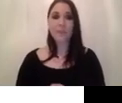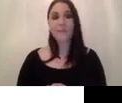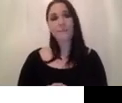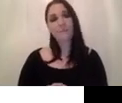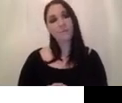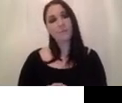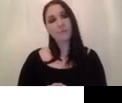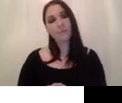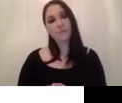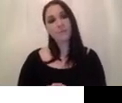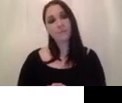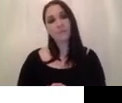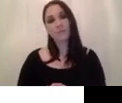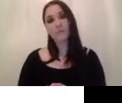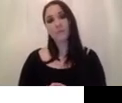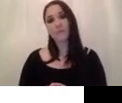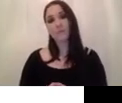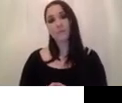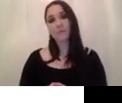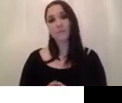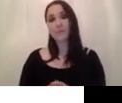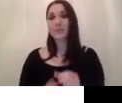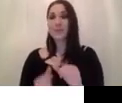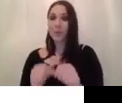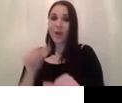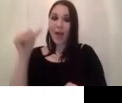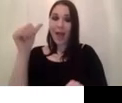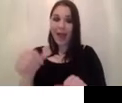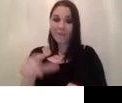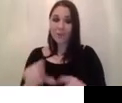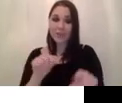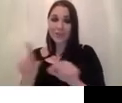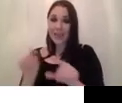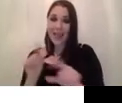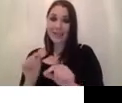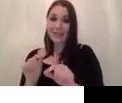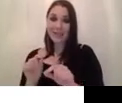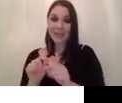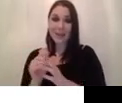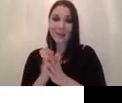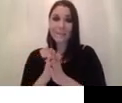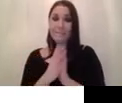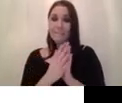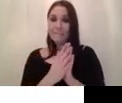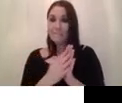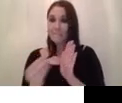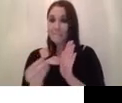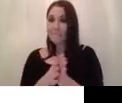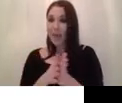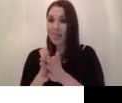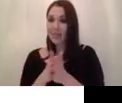selecting a model a method um we need to adapt